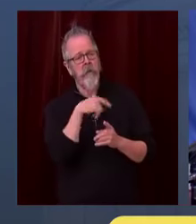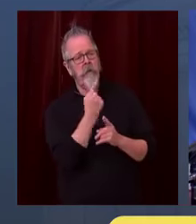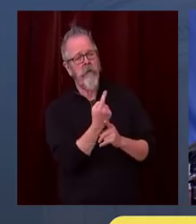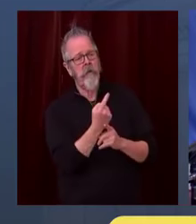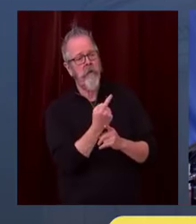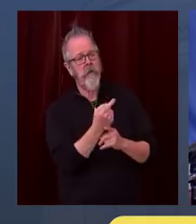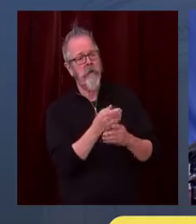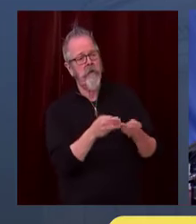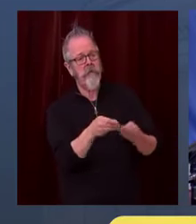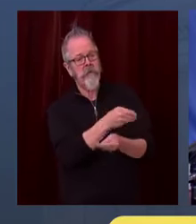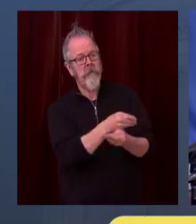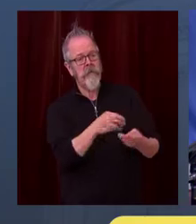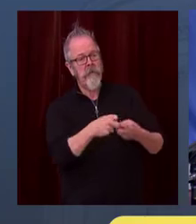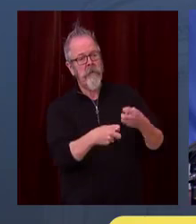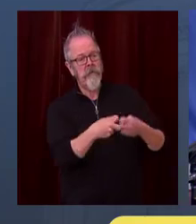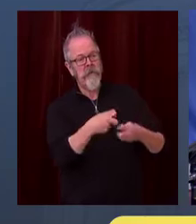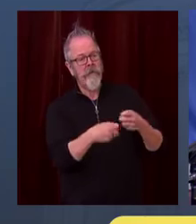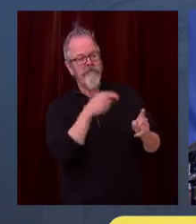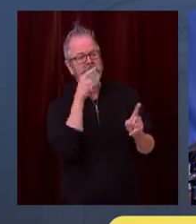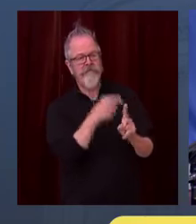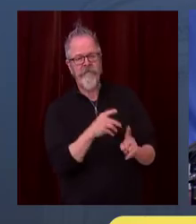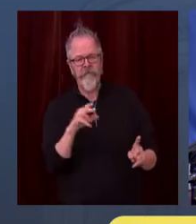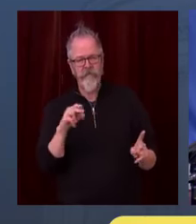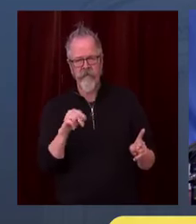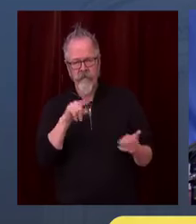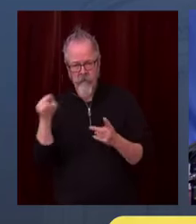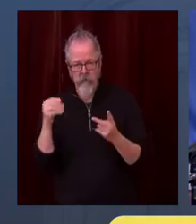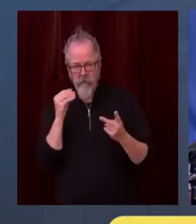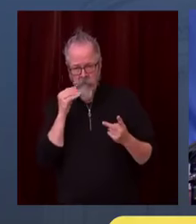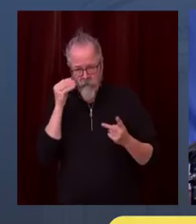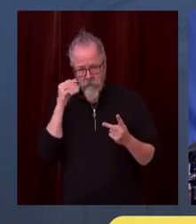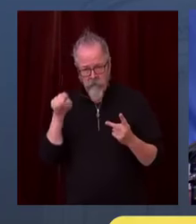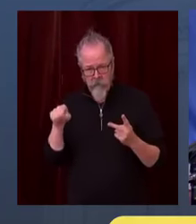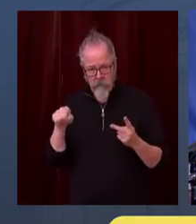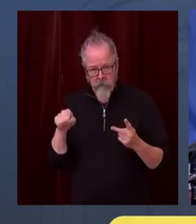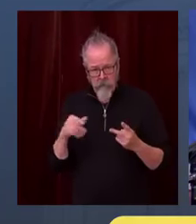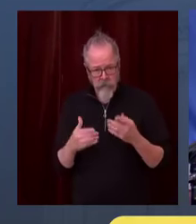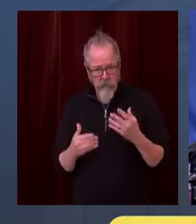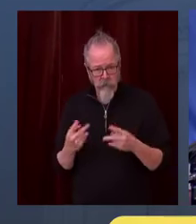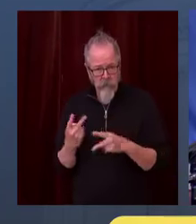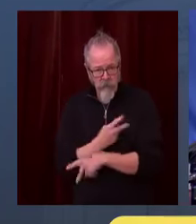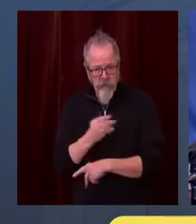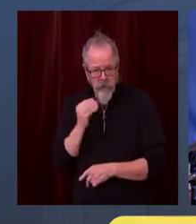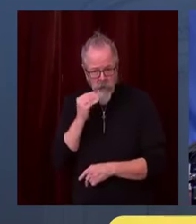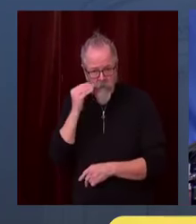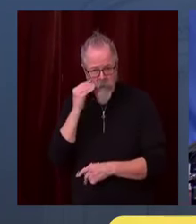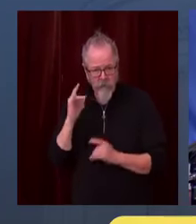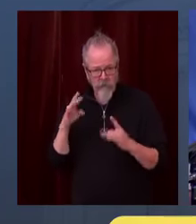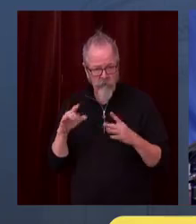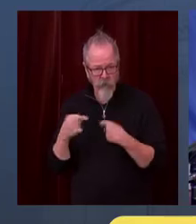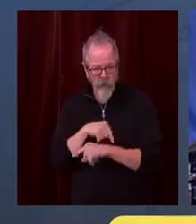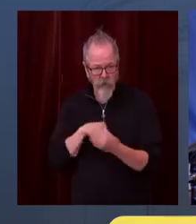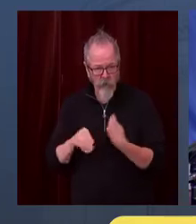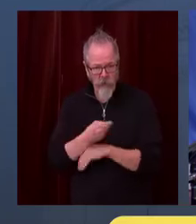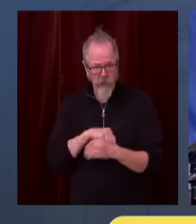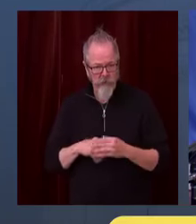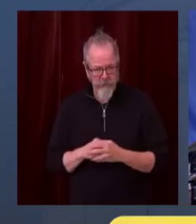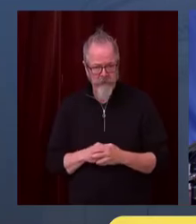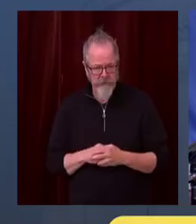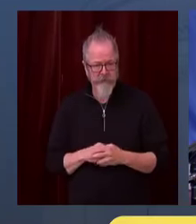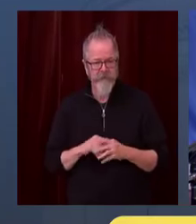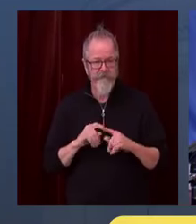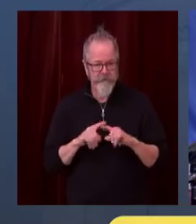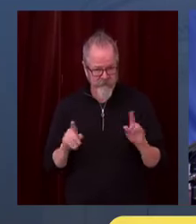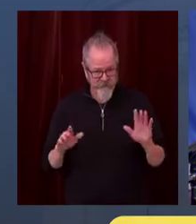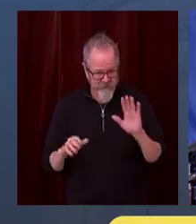place in the home because we have more social interactions in our homes probably than restaurants. But the fact is, we have, in